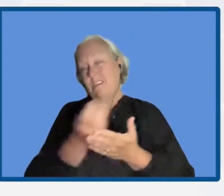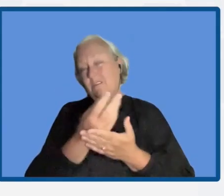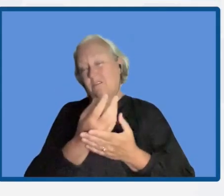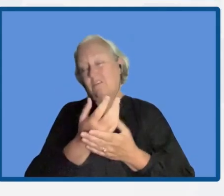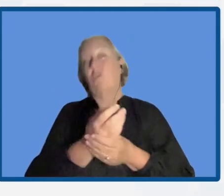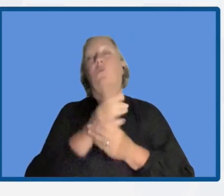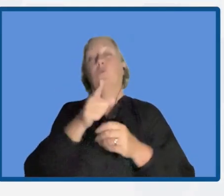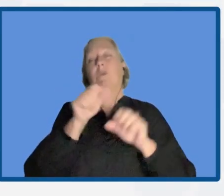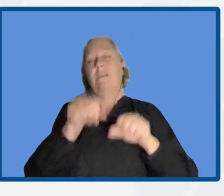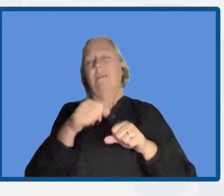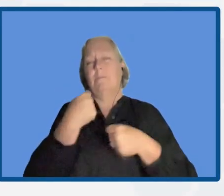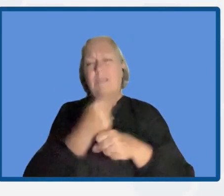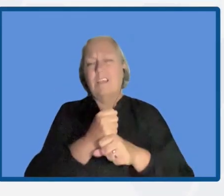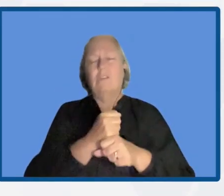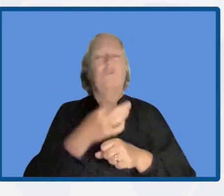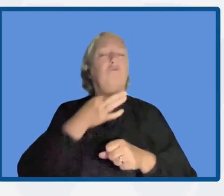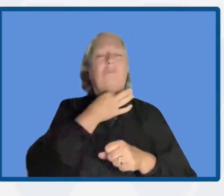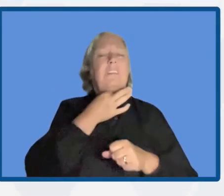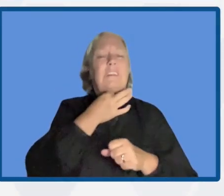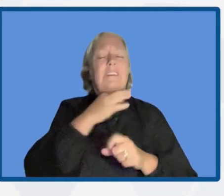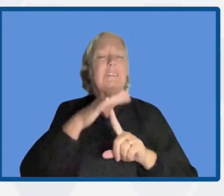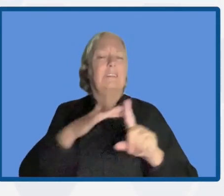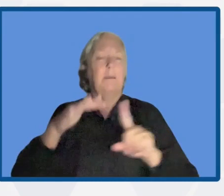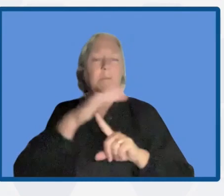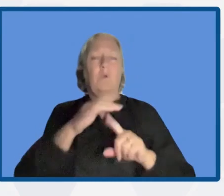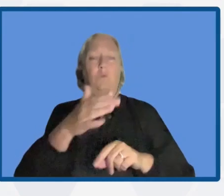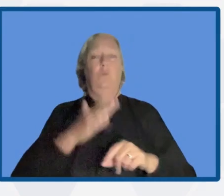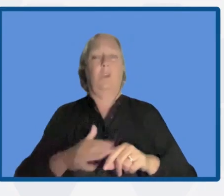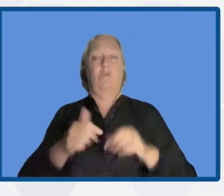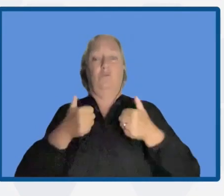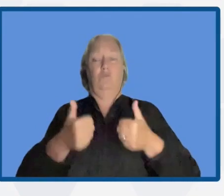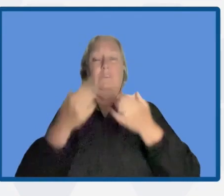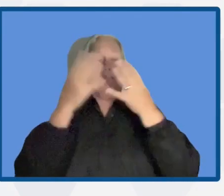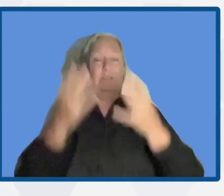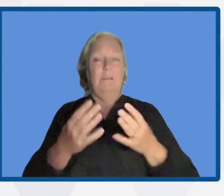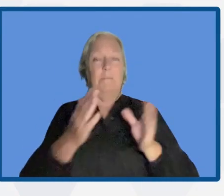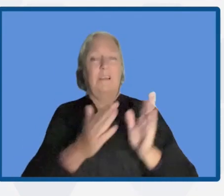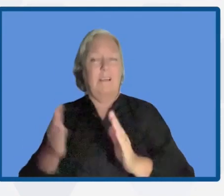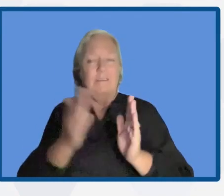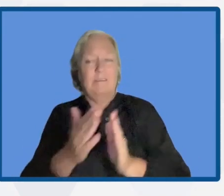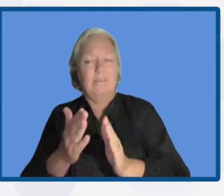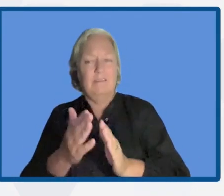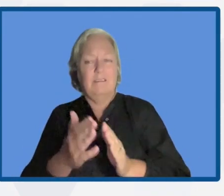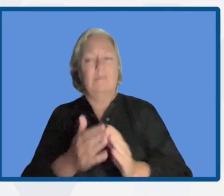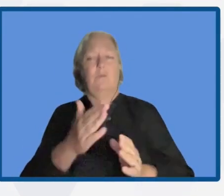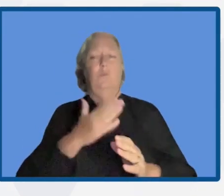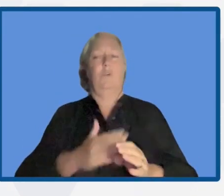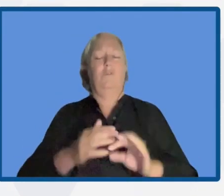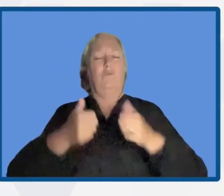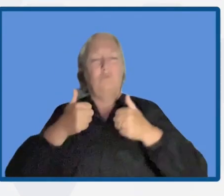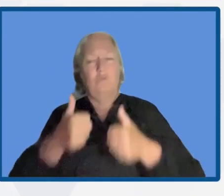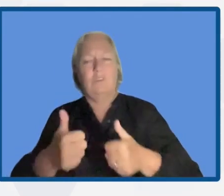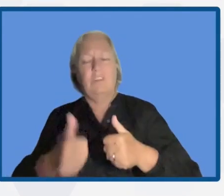risk-based scenarios in order to have systemic planning, in order to have the suitable frameworks